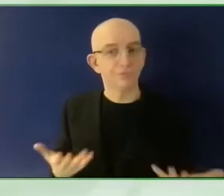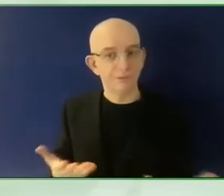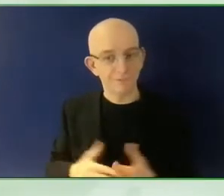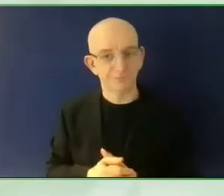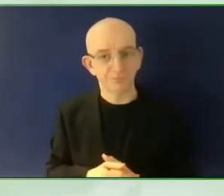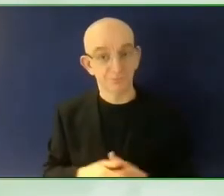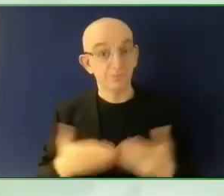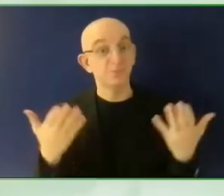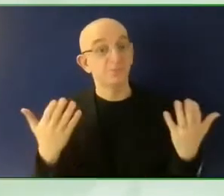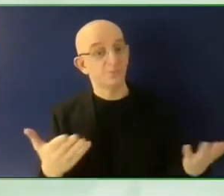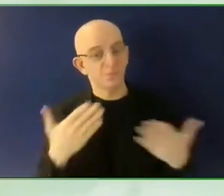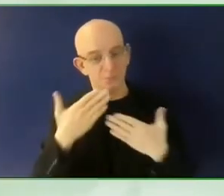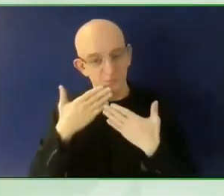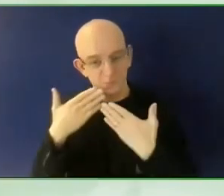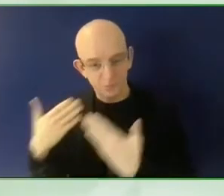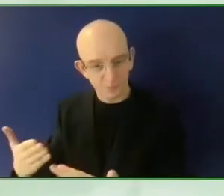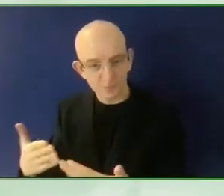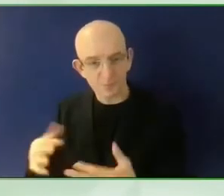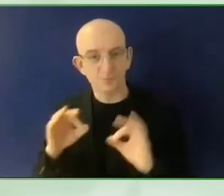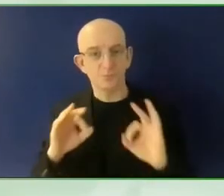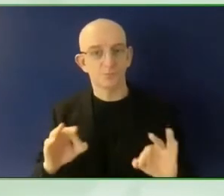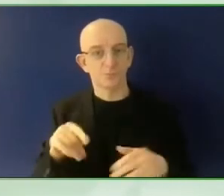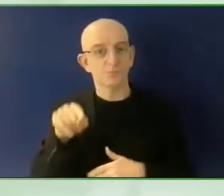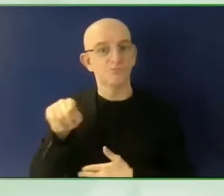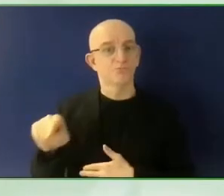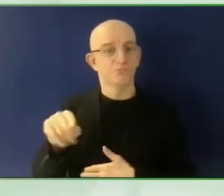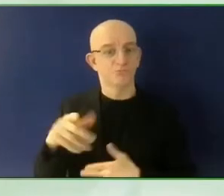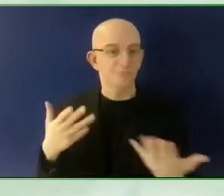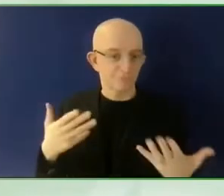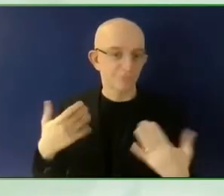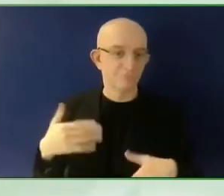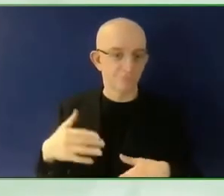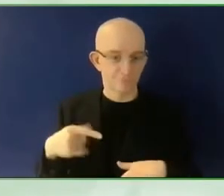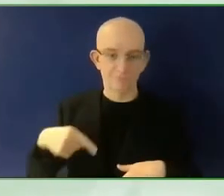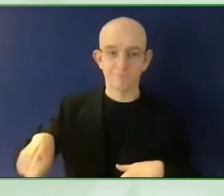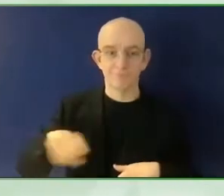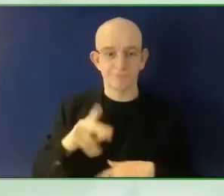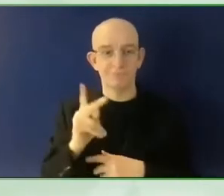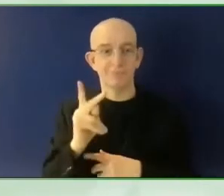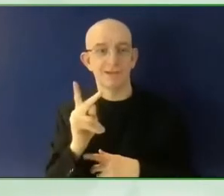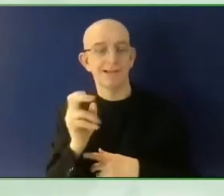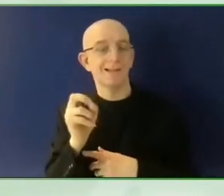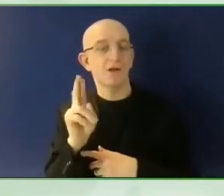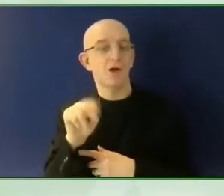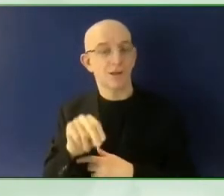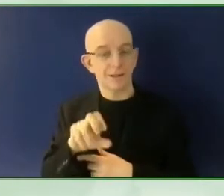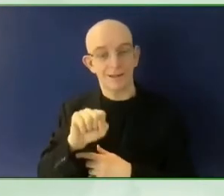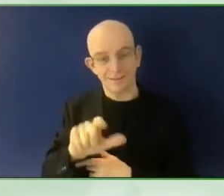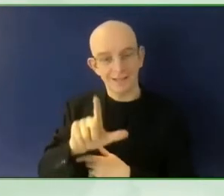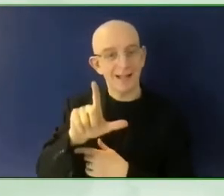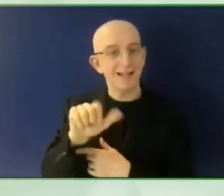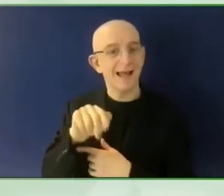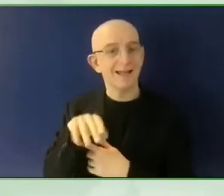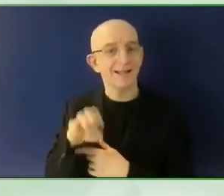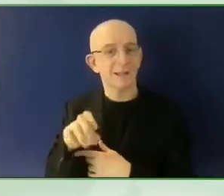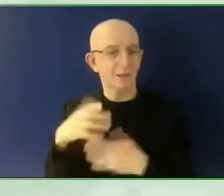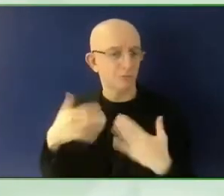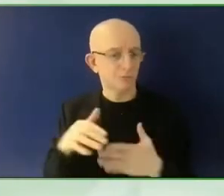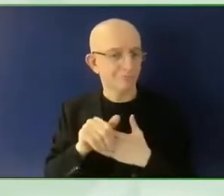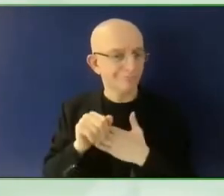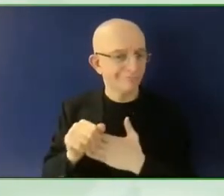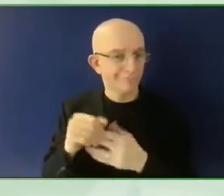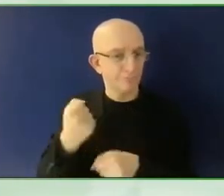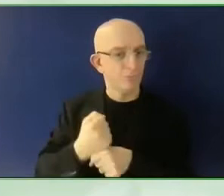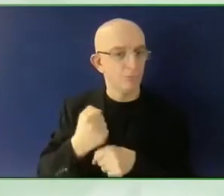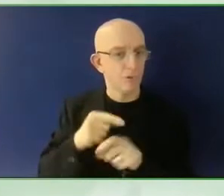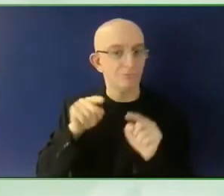accessible at the Zero Project that we have a summary with a picture. And so for those of you who are able to see this,